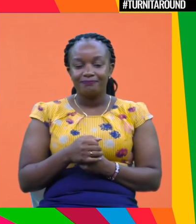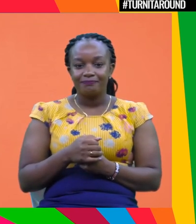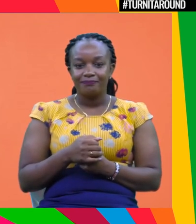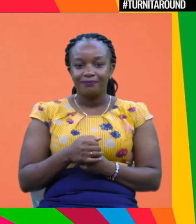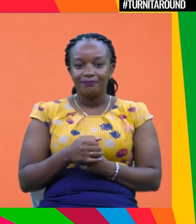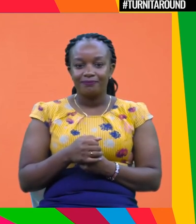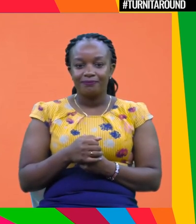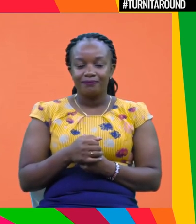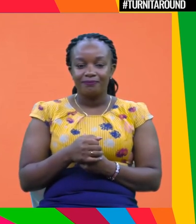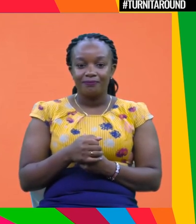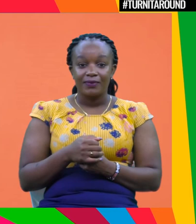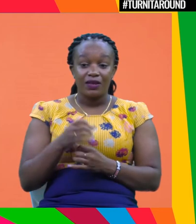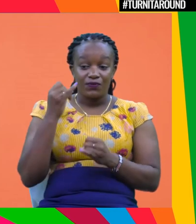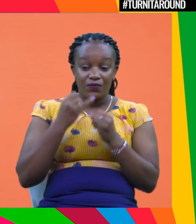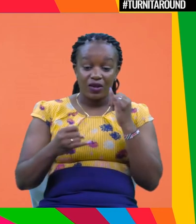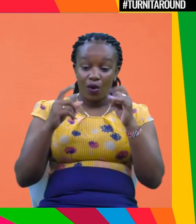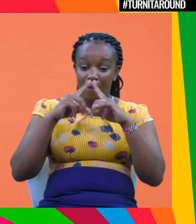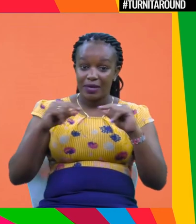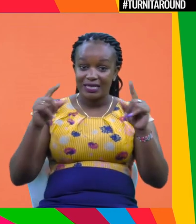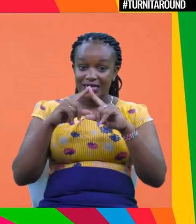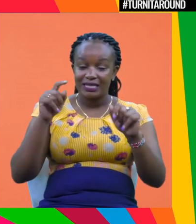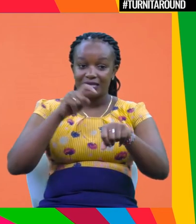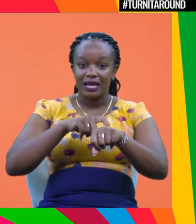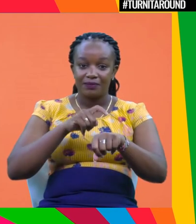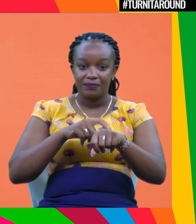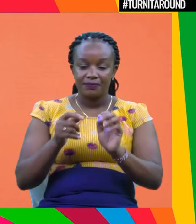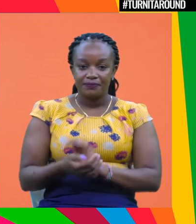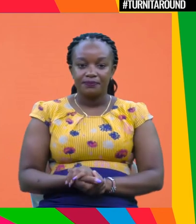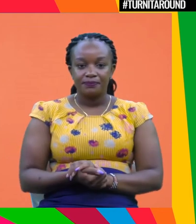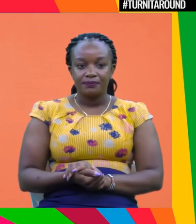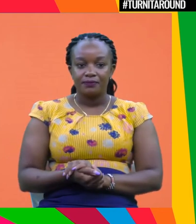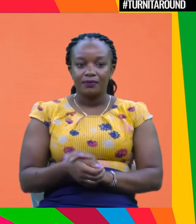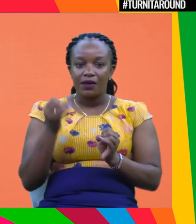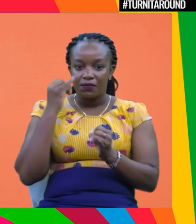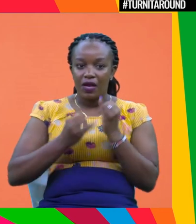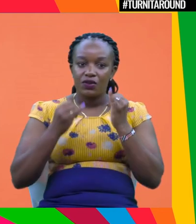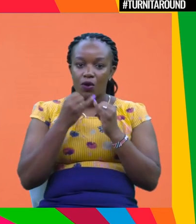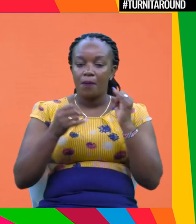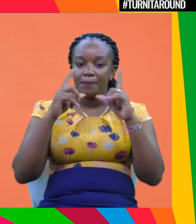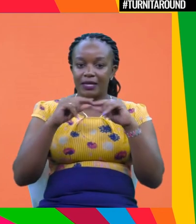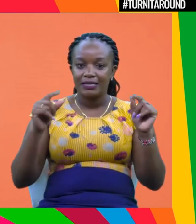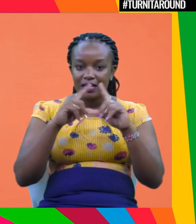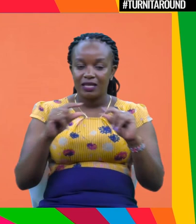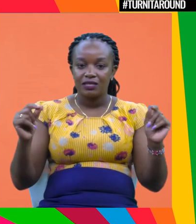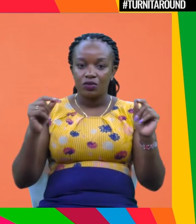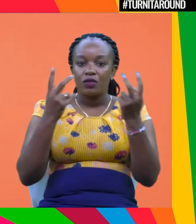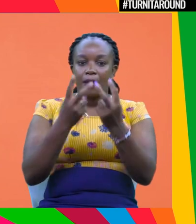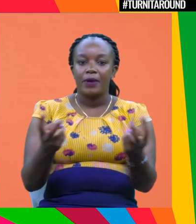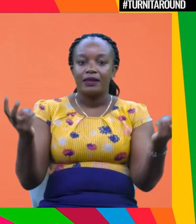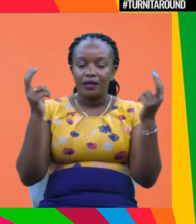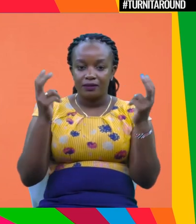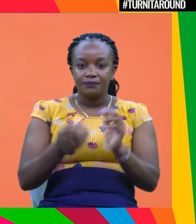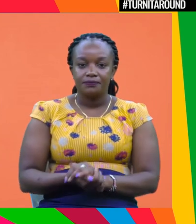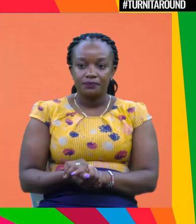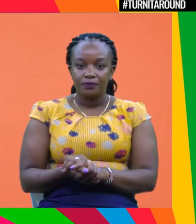Well, um, final message time, um, Ken-san, final message to the audience, final message to the planet.